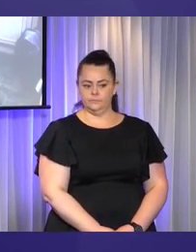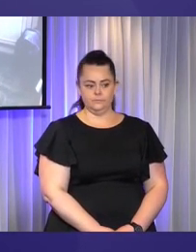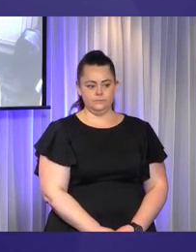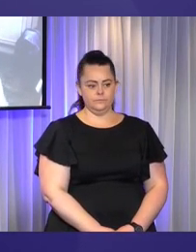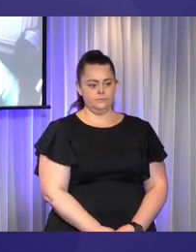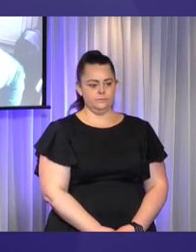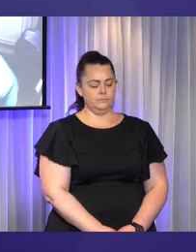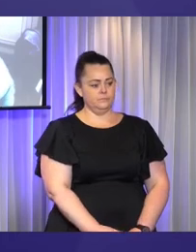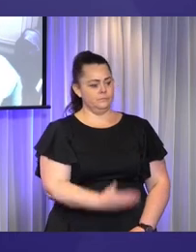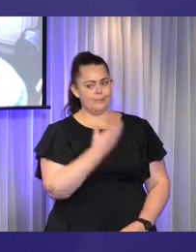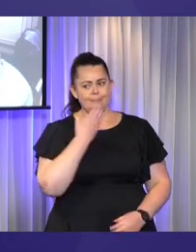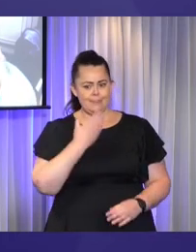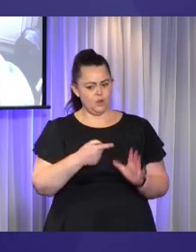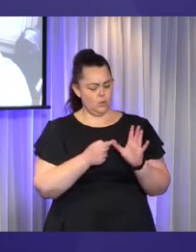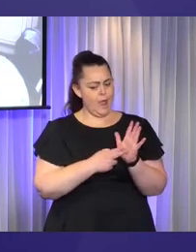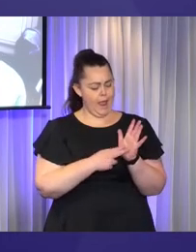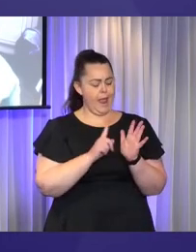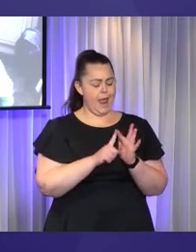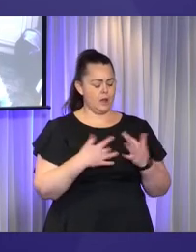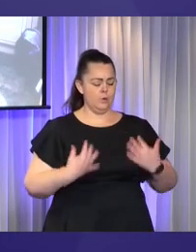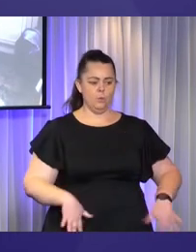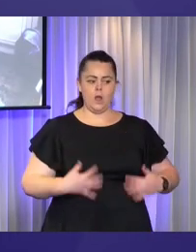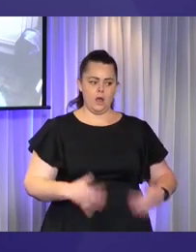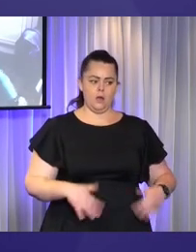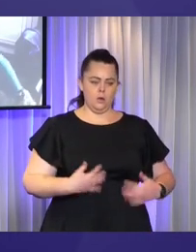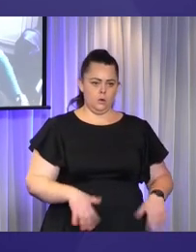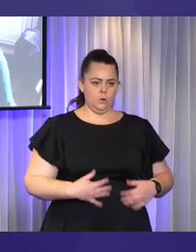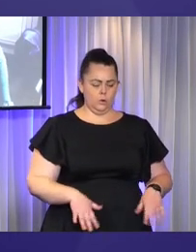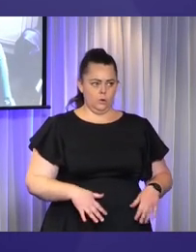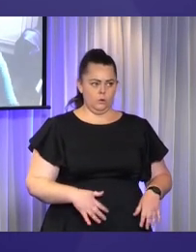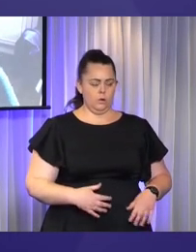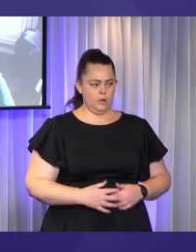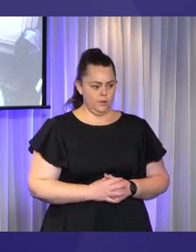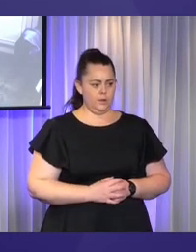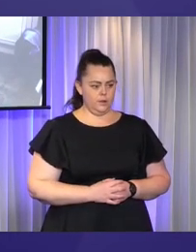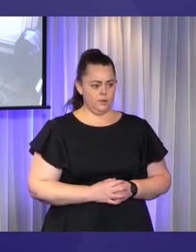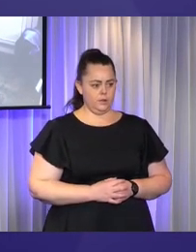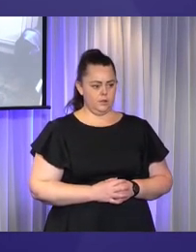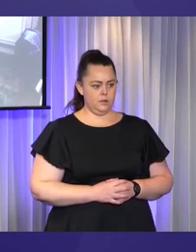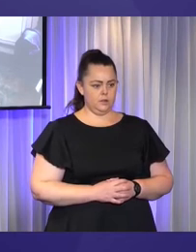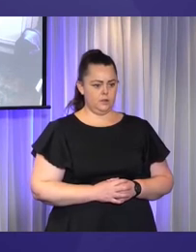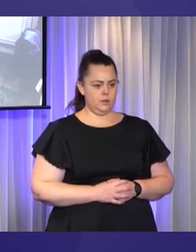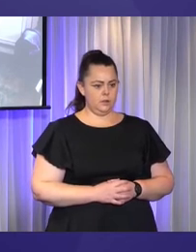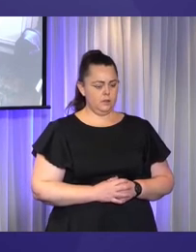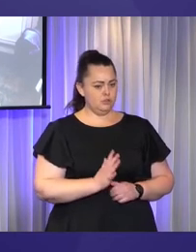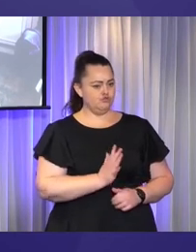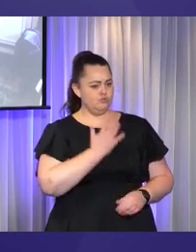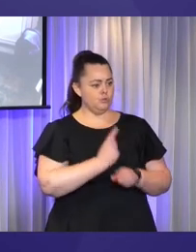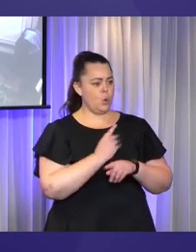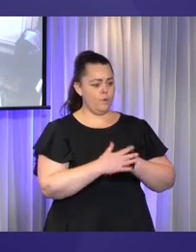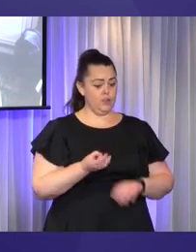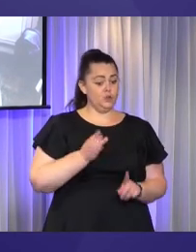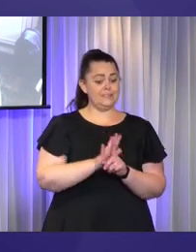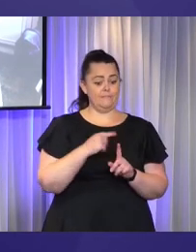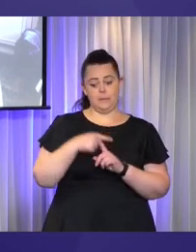Thanks very much for that, Anne. That was most informative. And it's great to hear about yourself and your son. And I'm sure